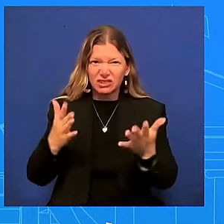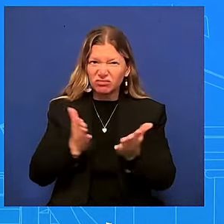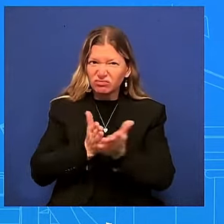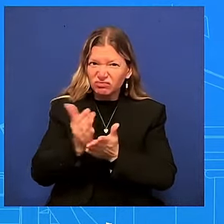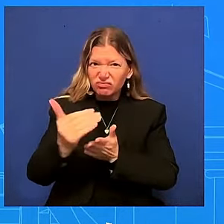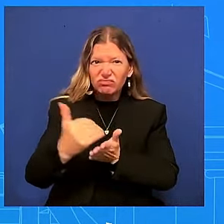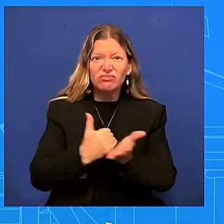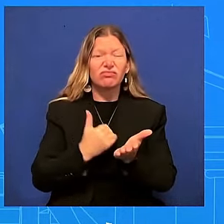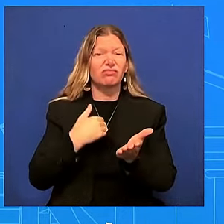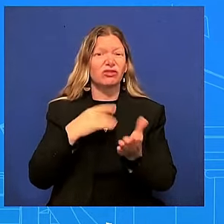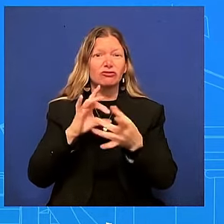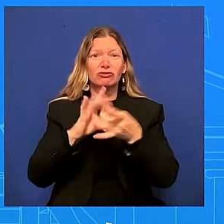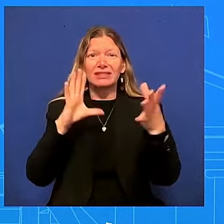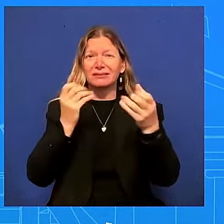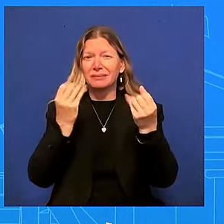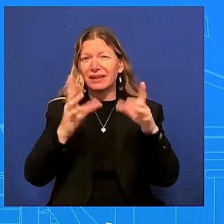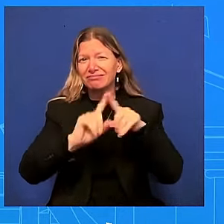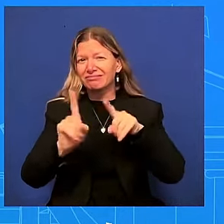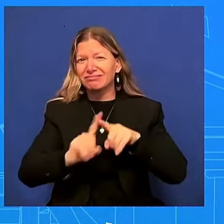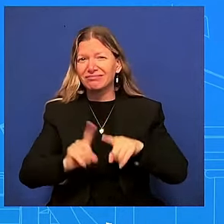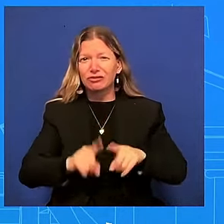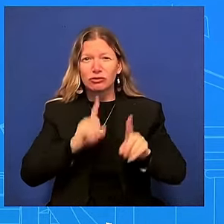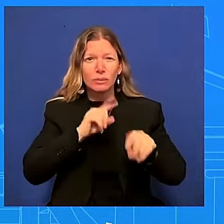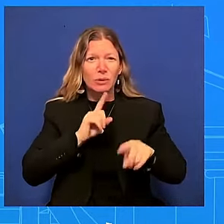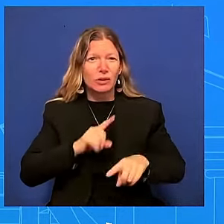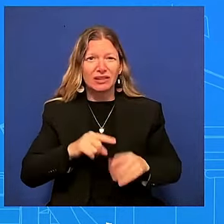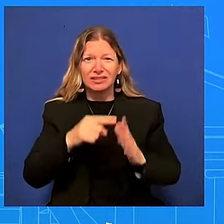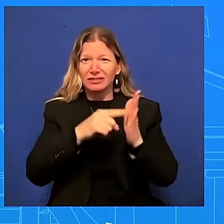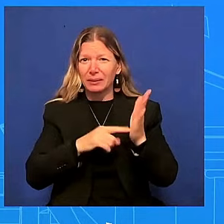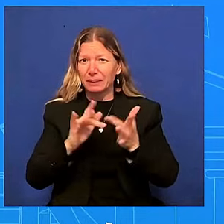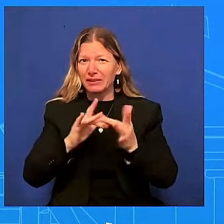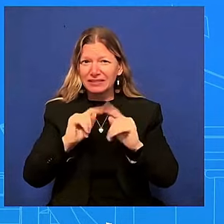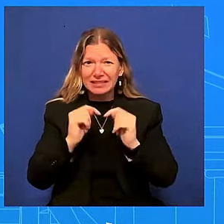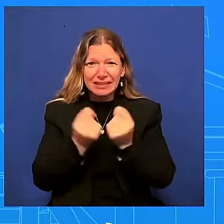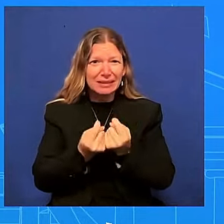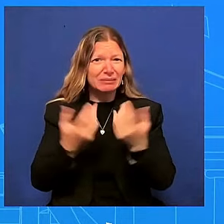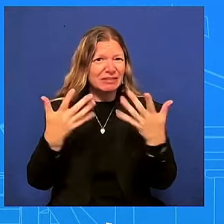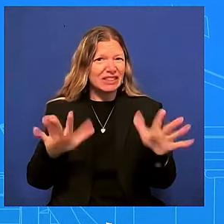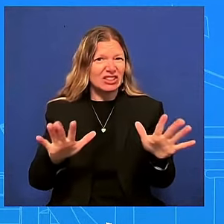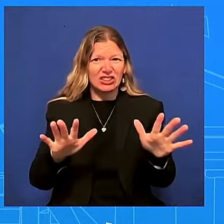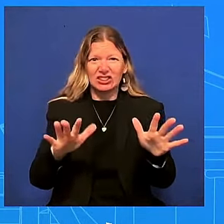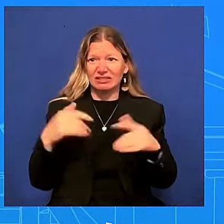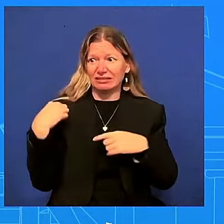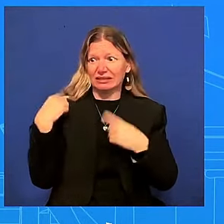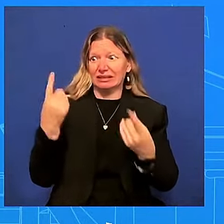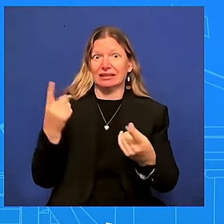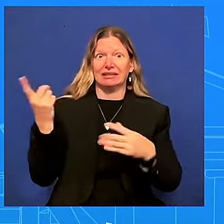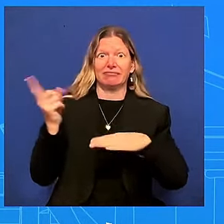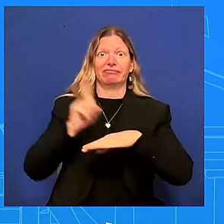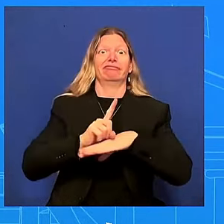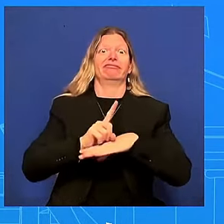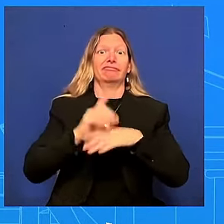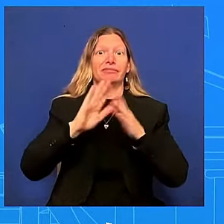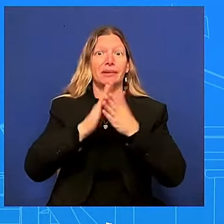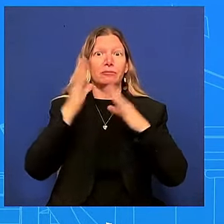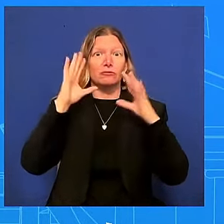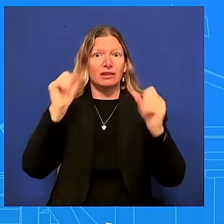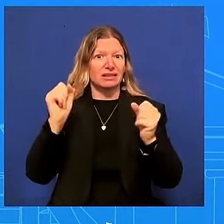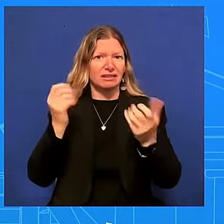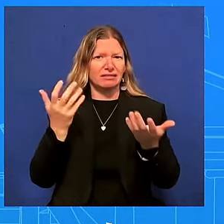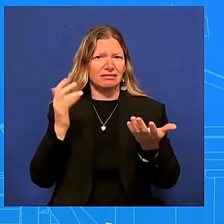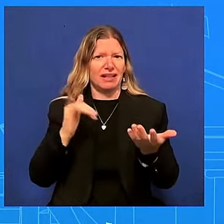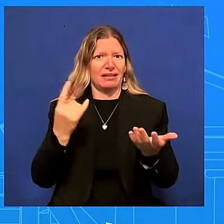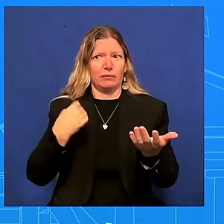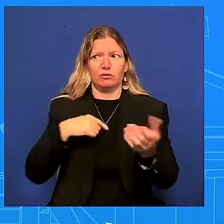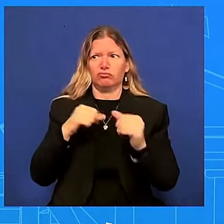in office that is something that we have been pretty consistent about uh as it relates to uh you know something like a cognitive test uh to